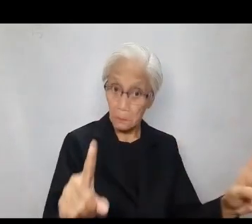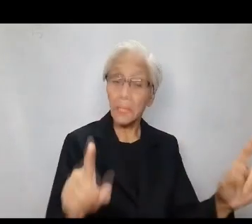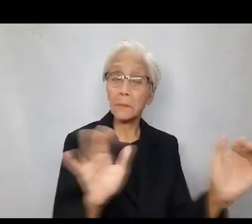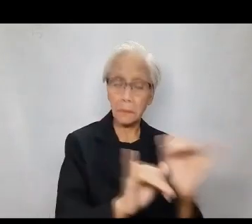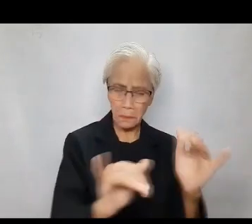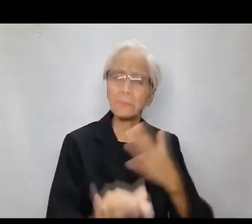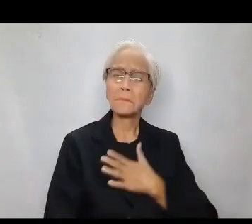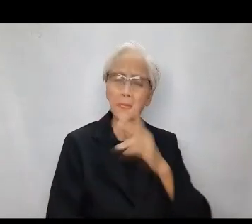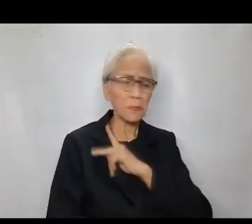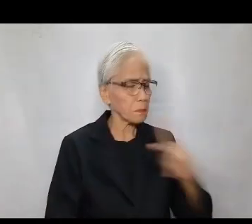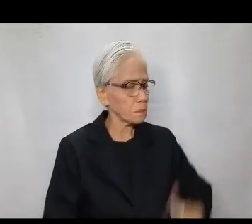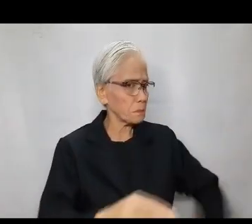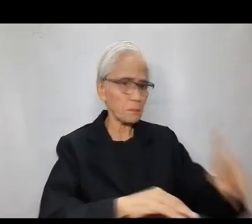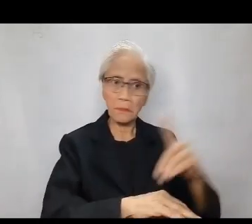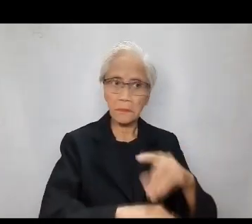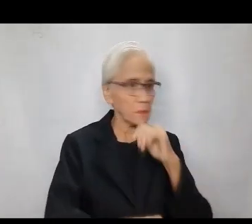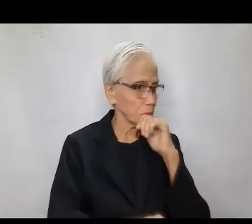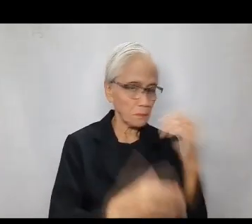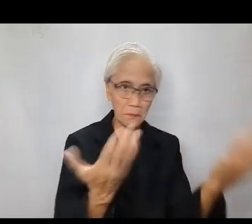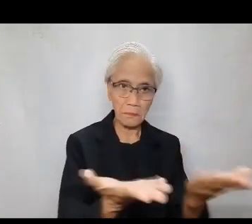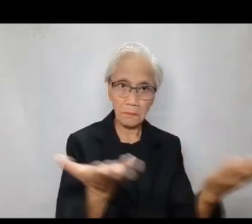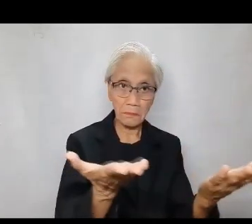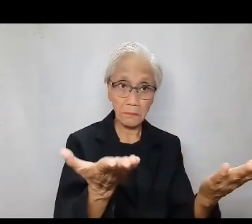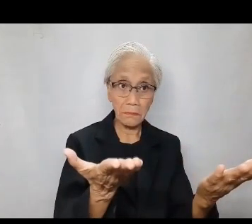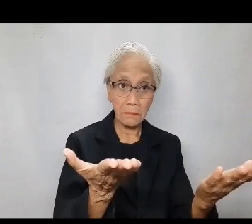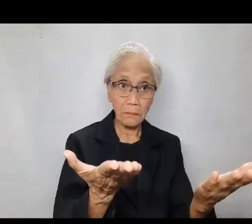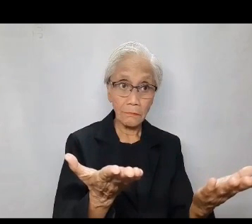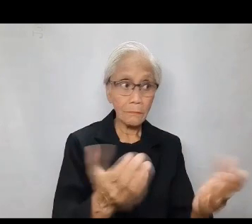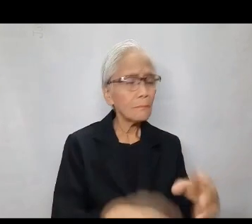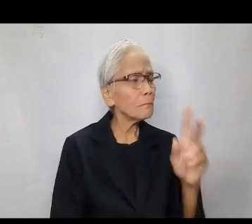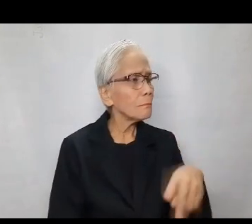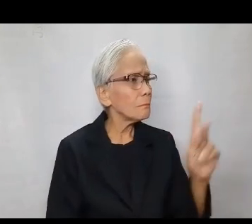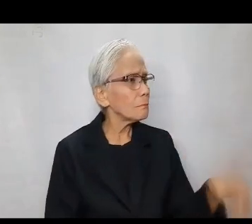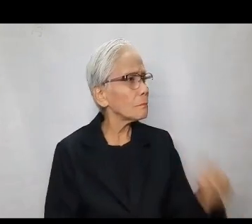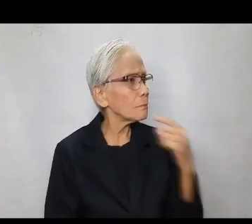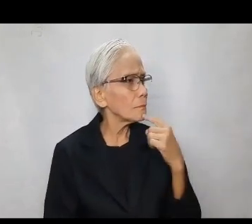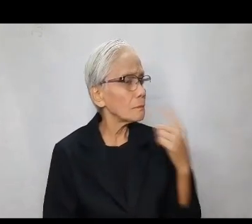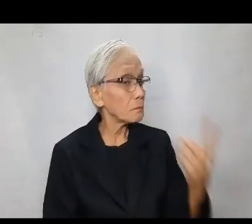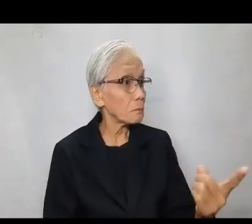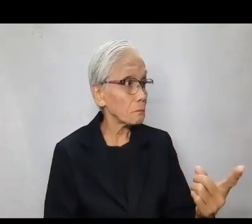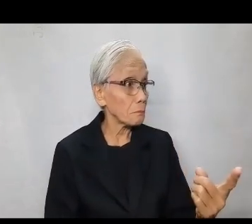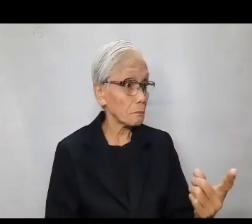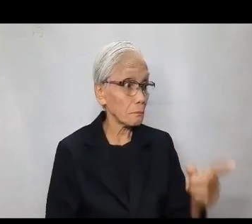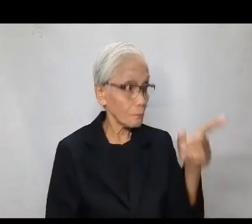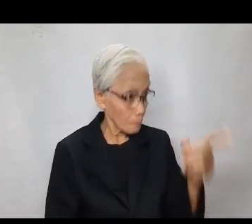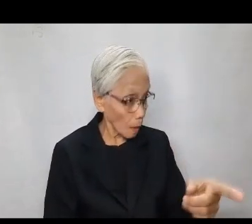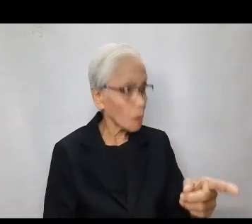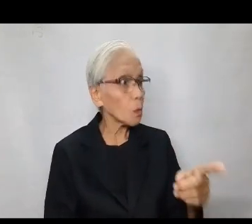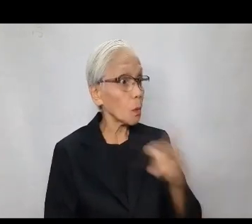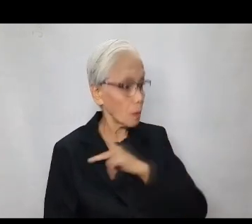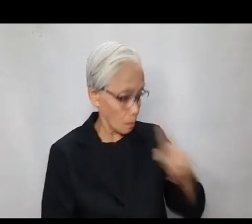But, as it is, my kingdom is not here. So, Pilate said to him,